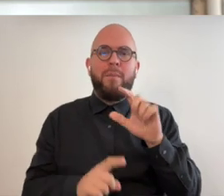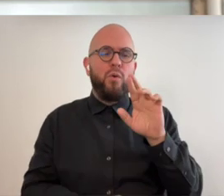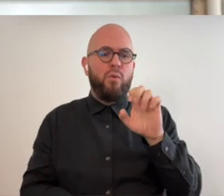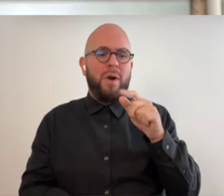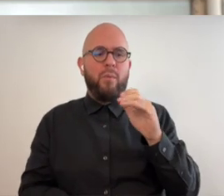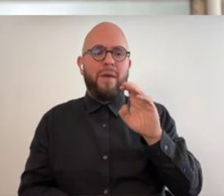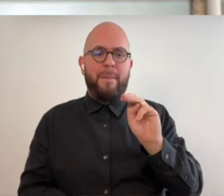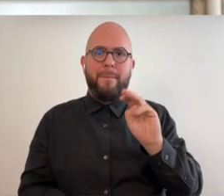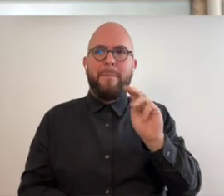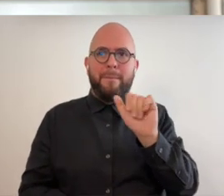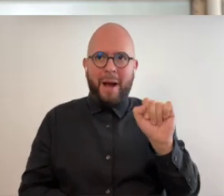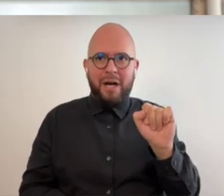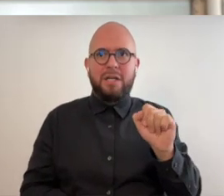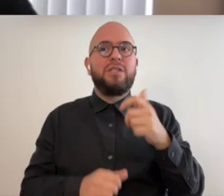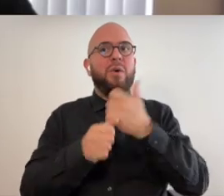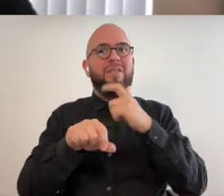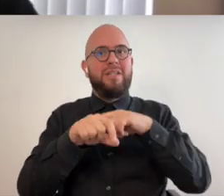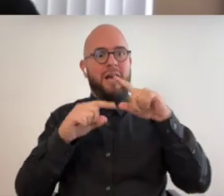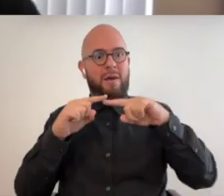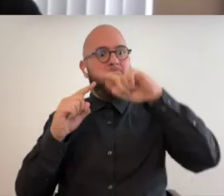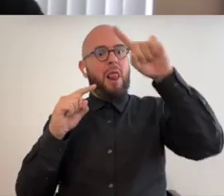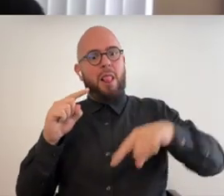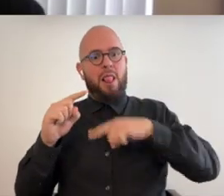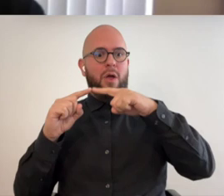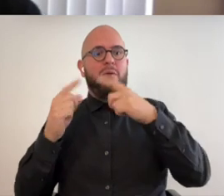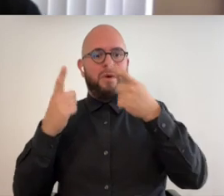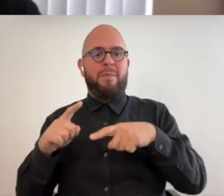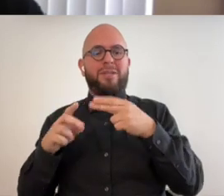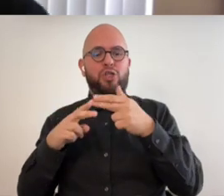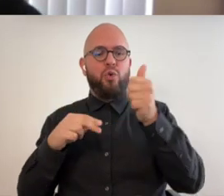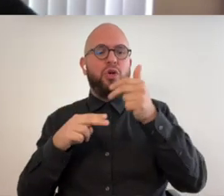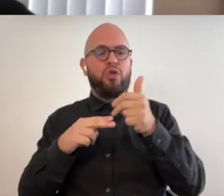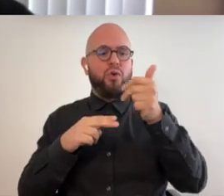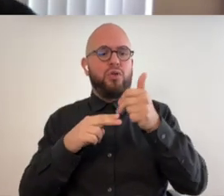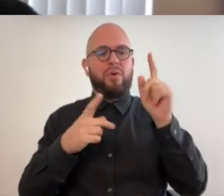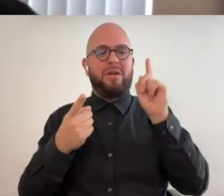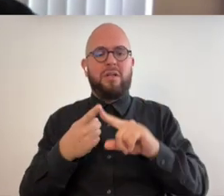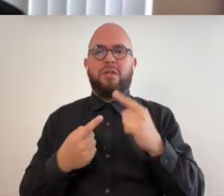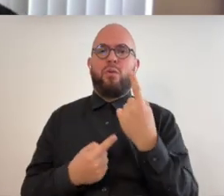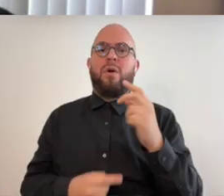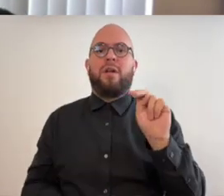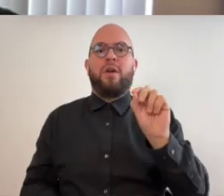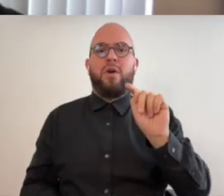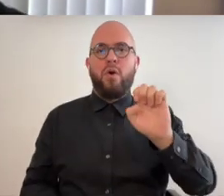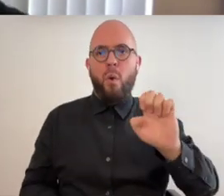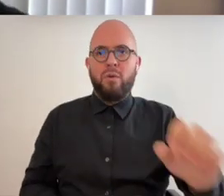each time that loops it gets shorter and shorter until it's down to a single note